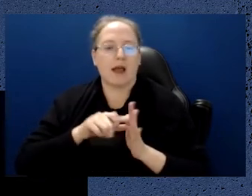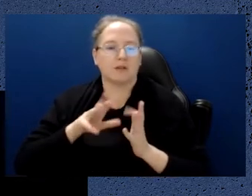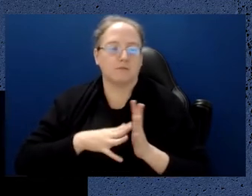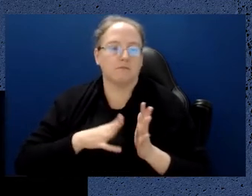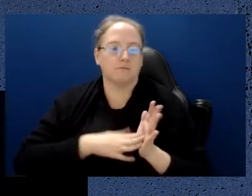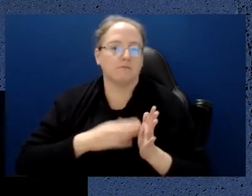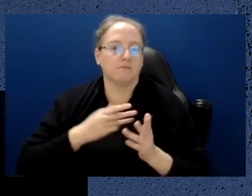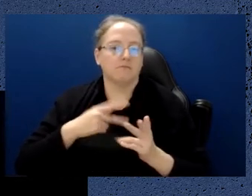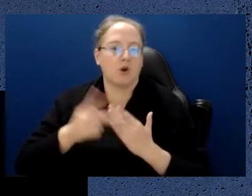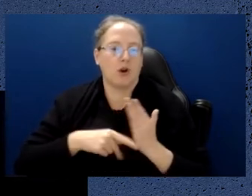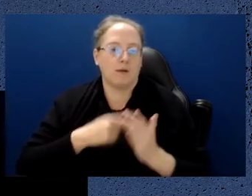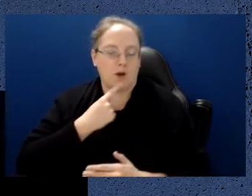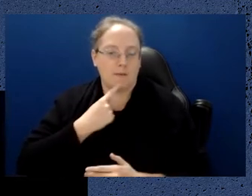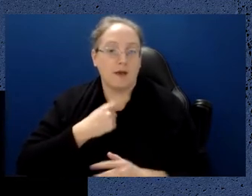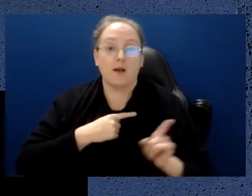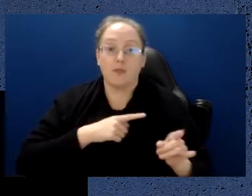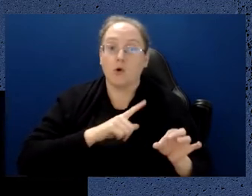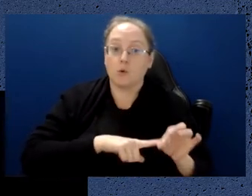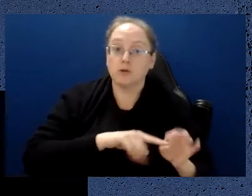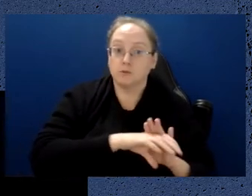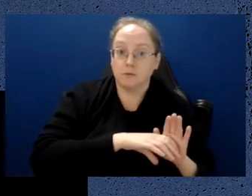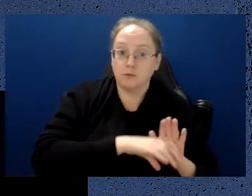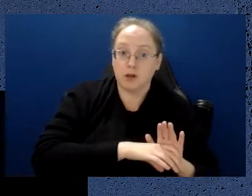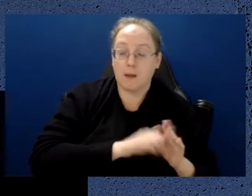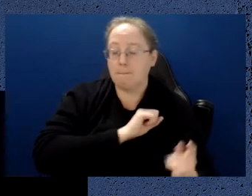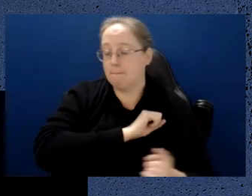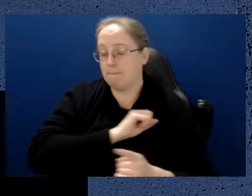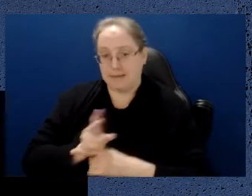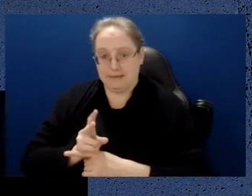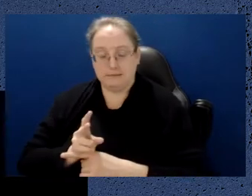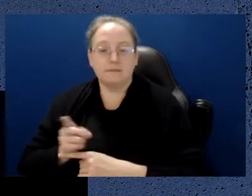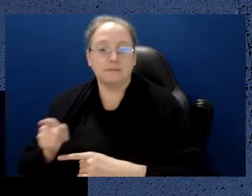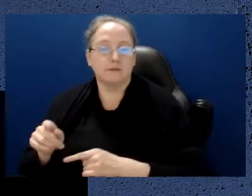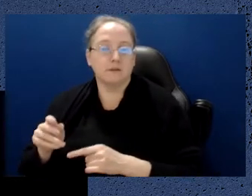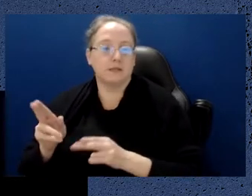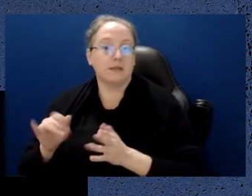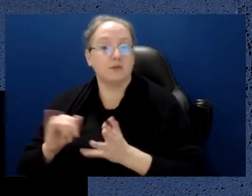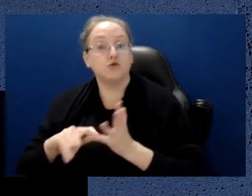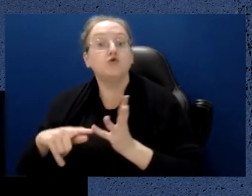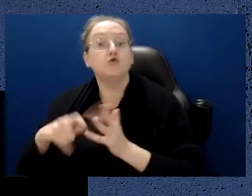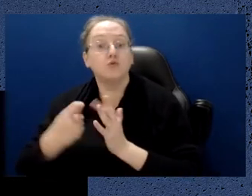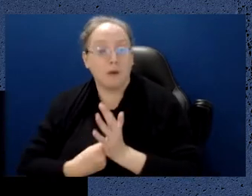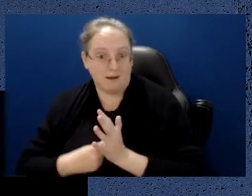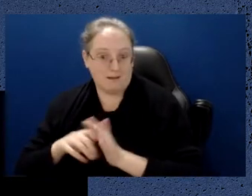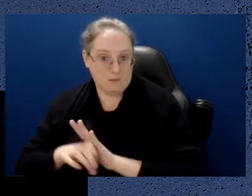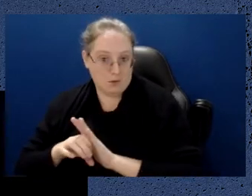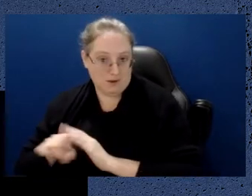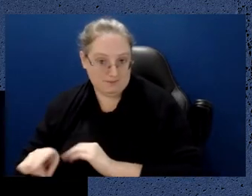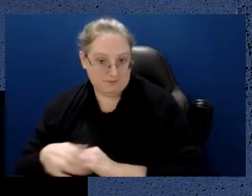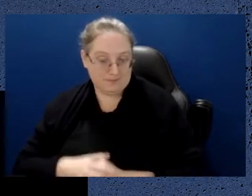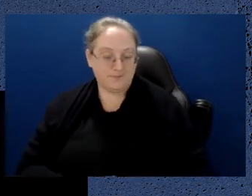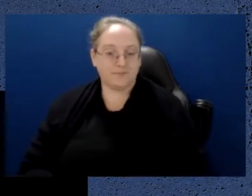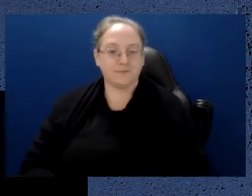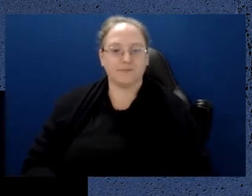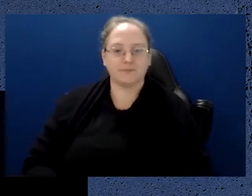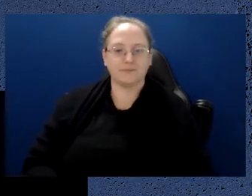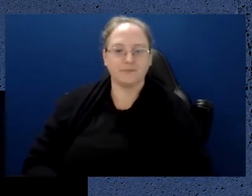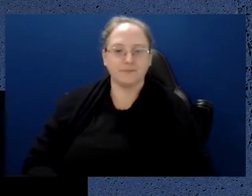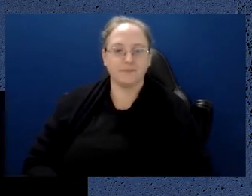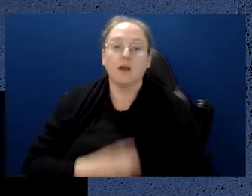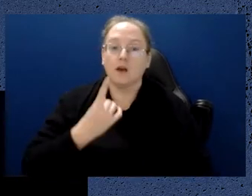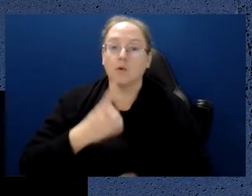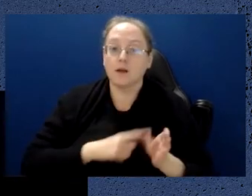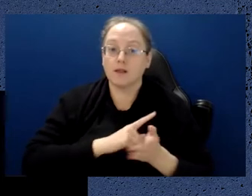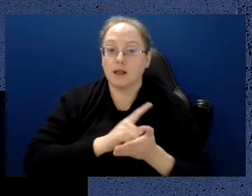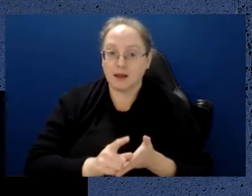computer was able to outperform the supercomputer. So that was a very exciting result. A year later, a result came